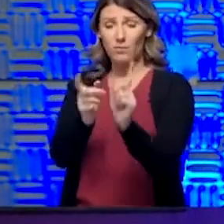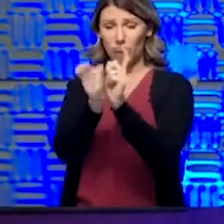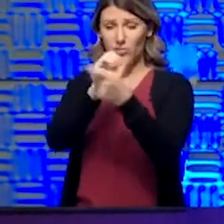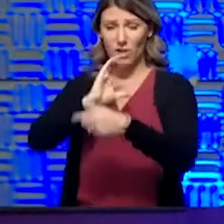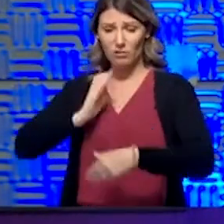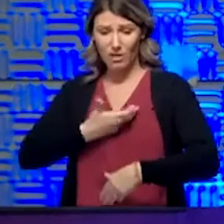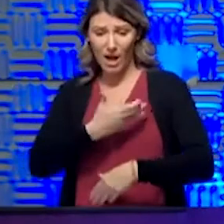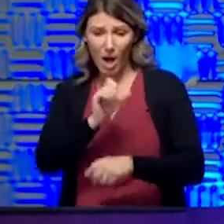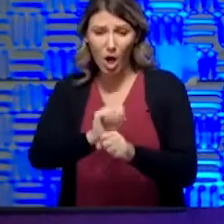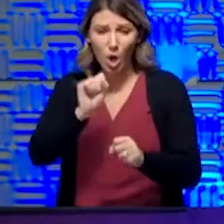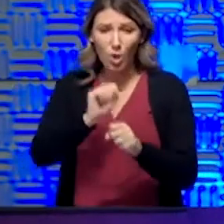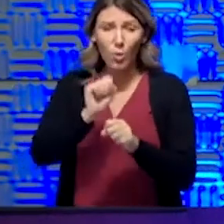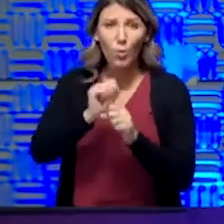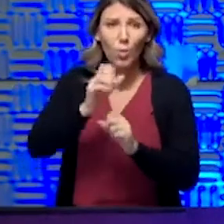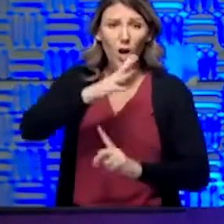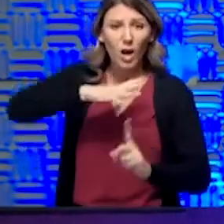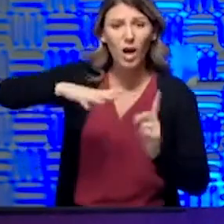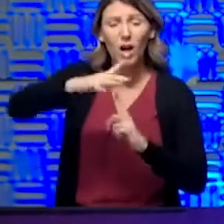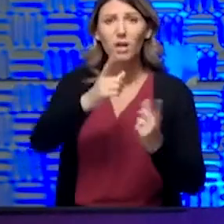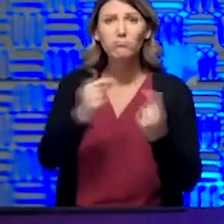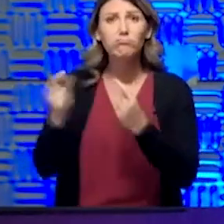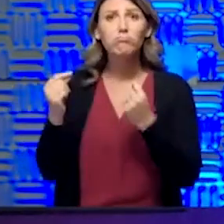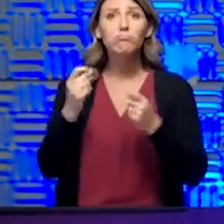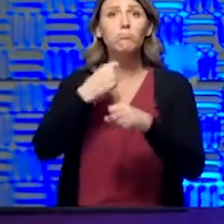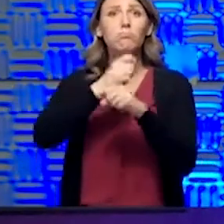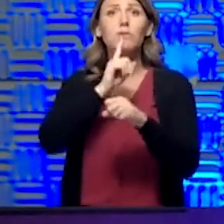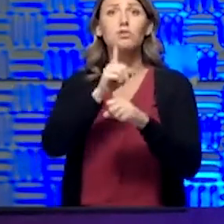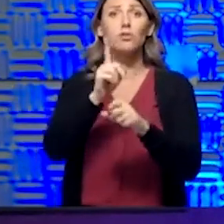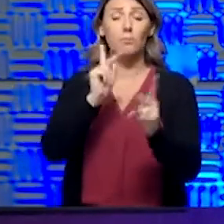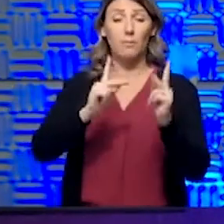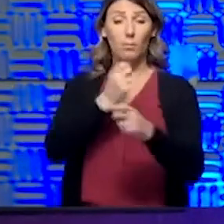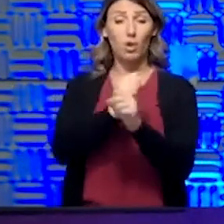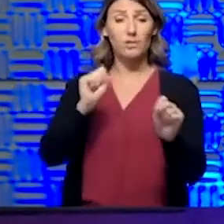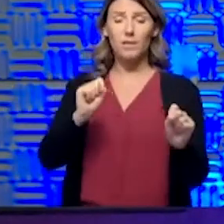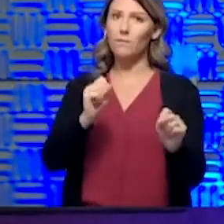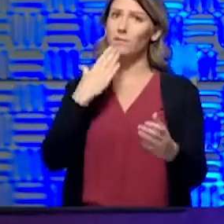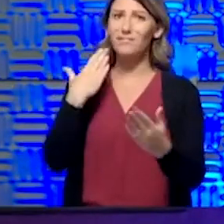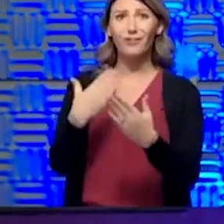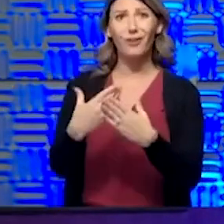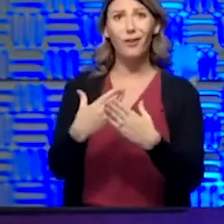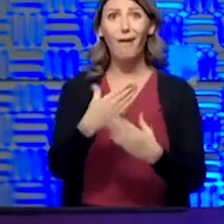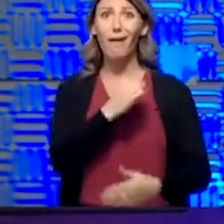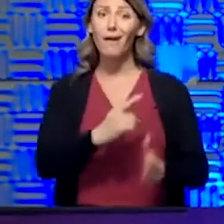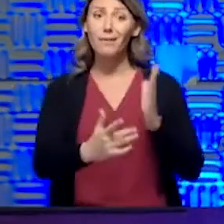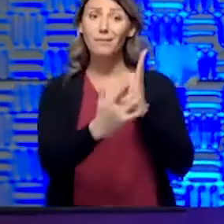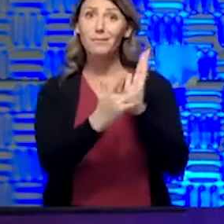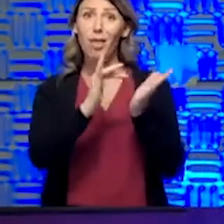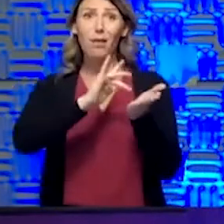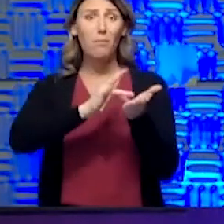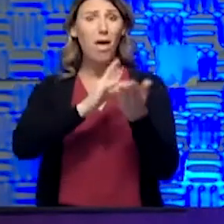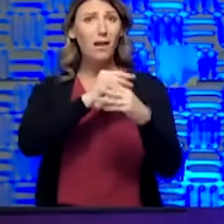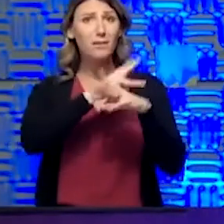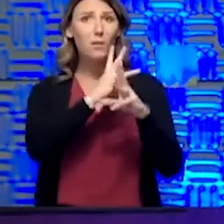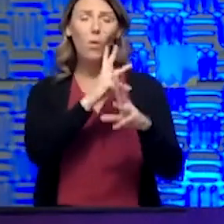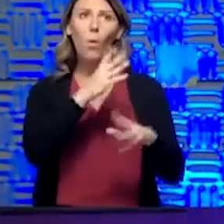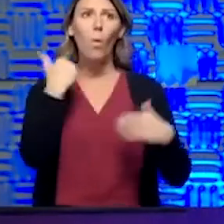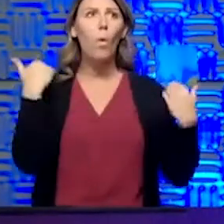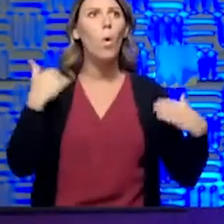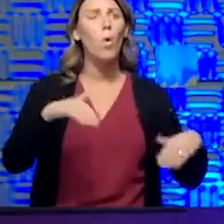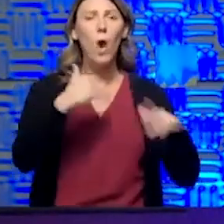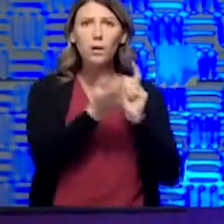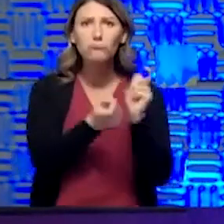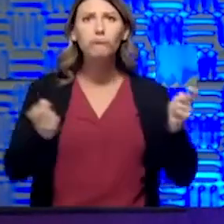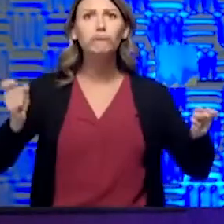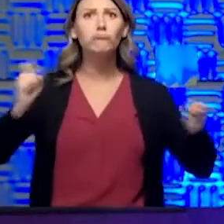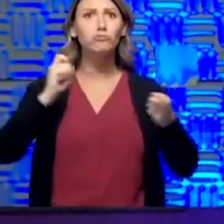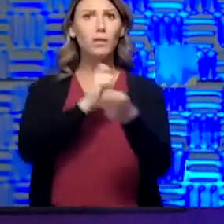to make sure people are safe, that's probably a really good thing. Telemedicine, you know what? That is a game changer. And it's going